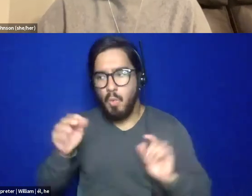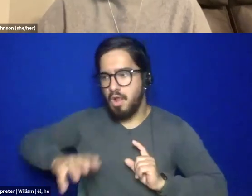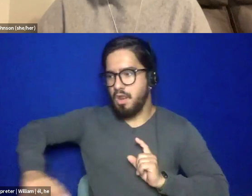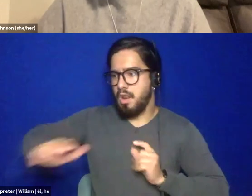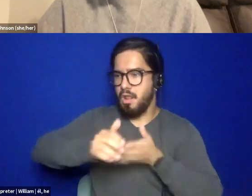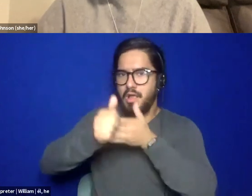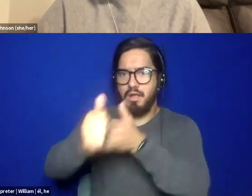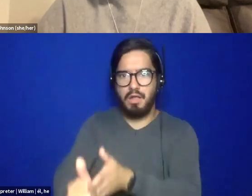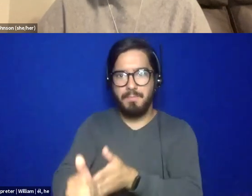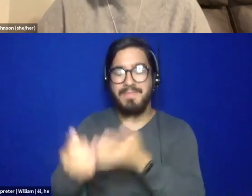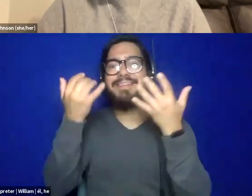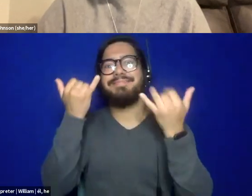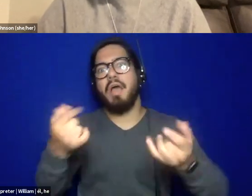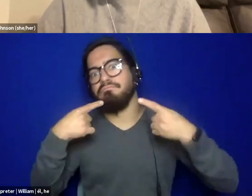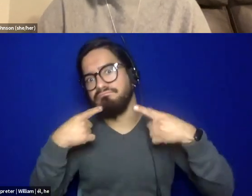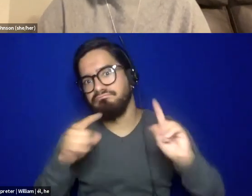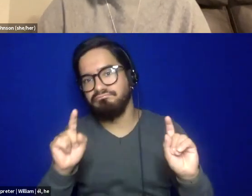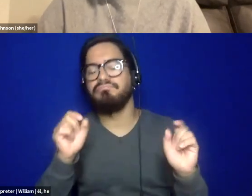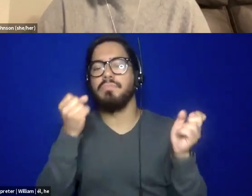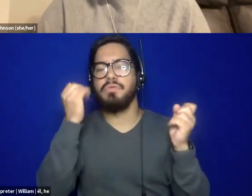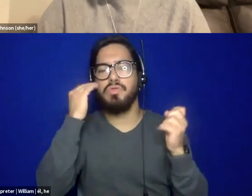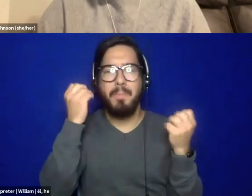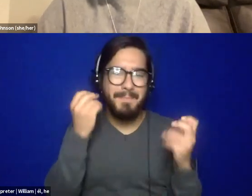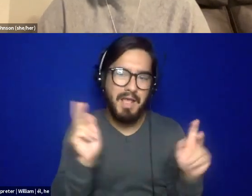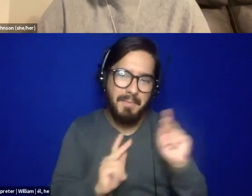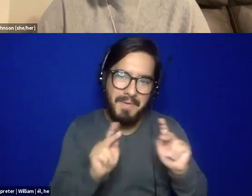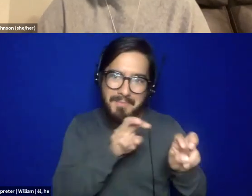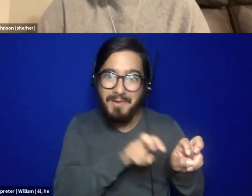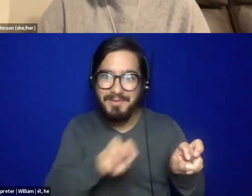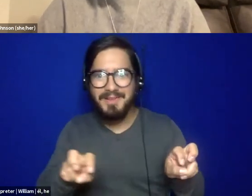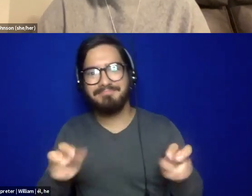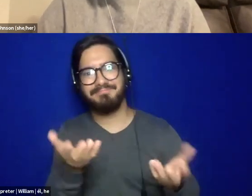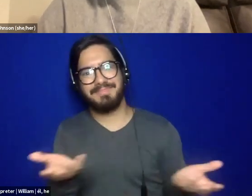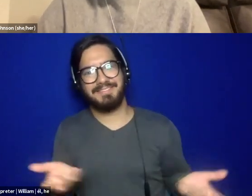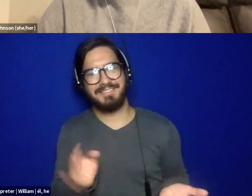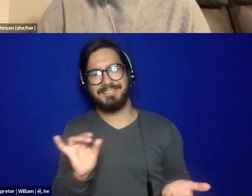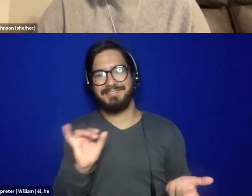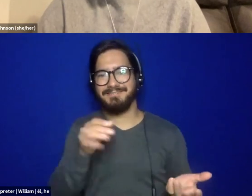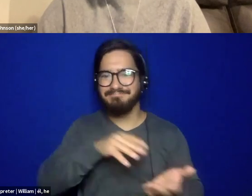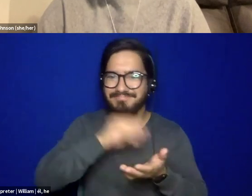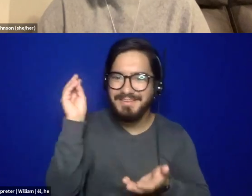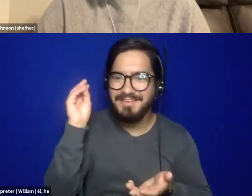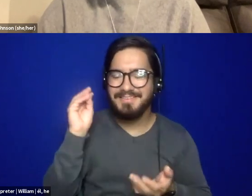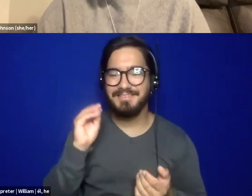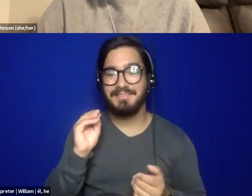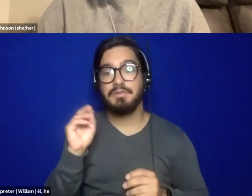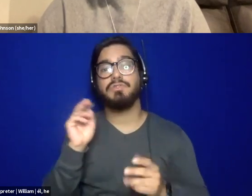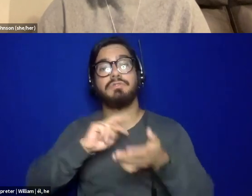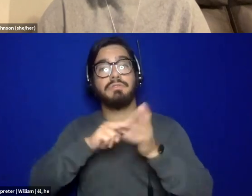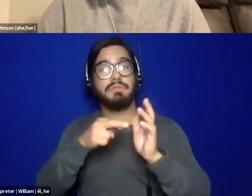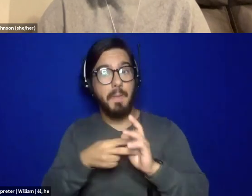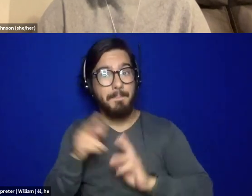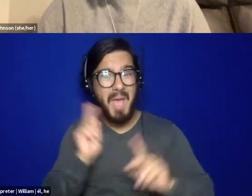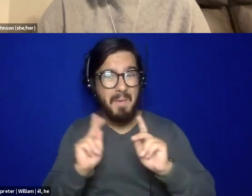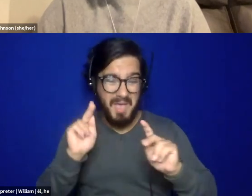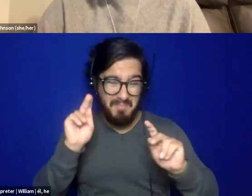fortunately I do know people now, and now I know all the folks on this panel that I can learn from as well. So I just, for the people who are coming to this new and it